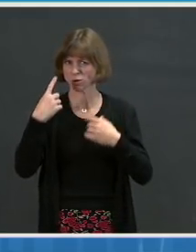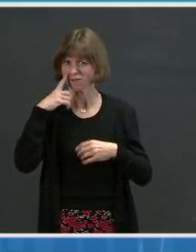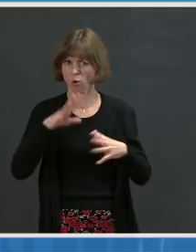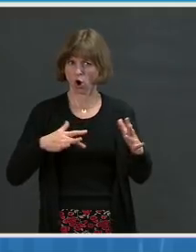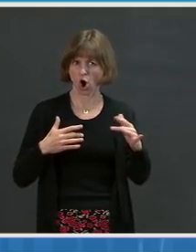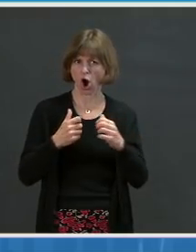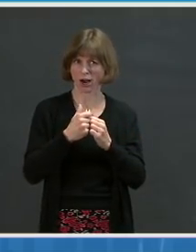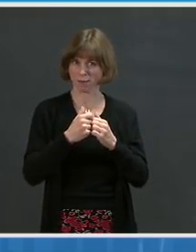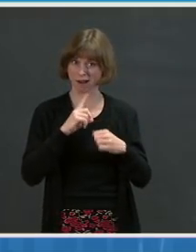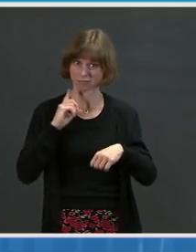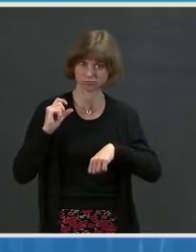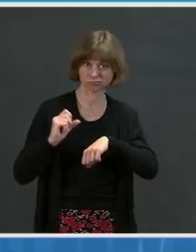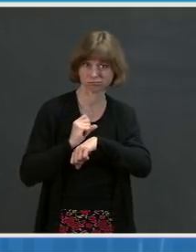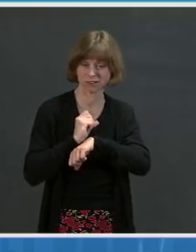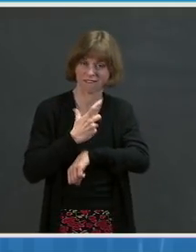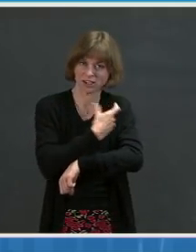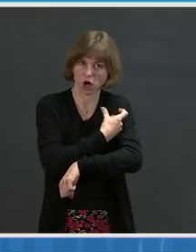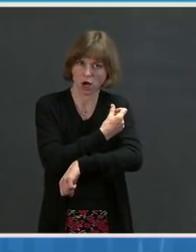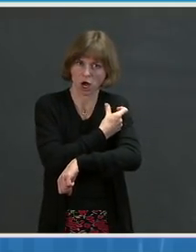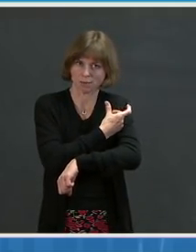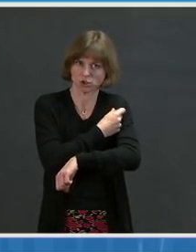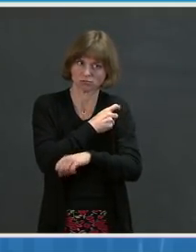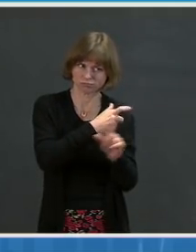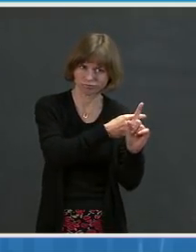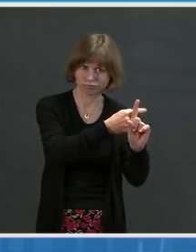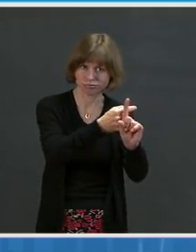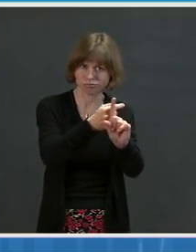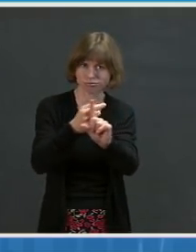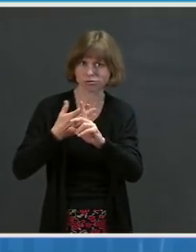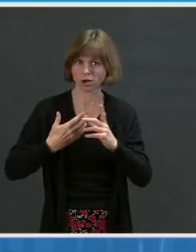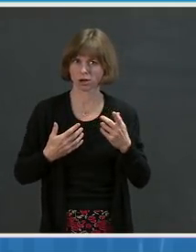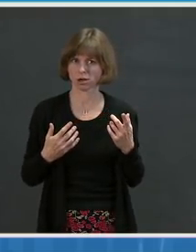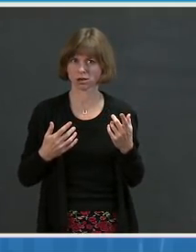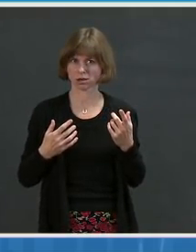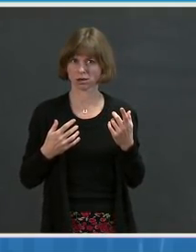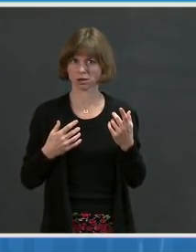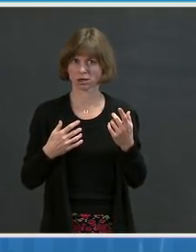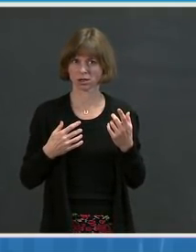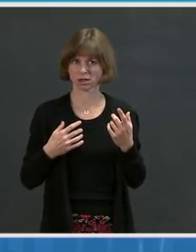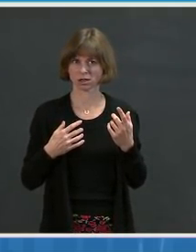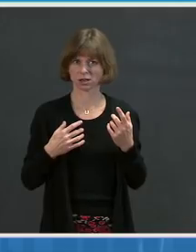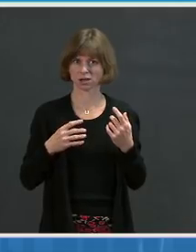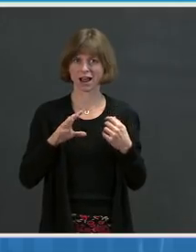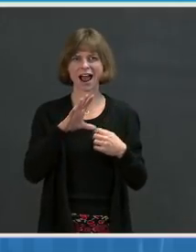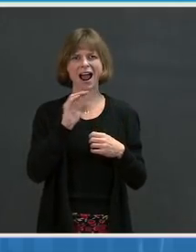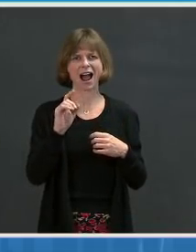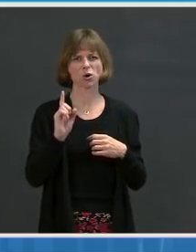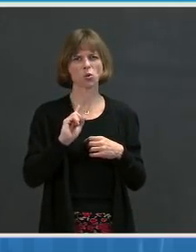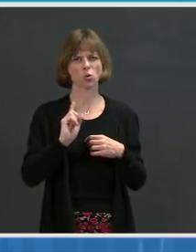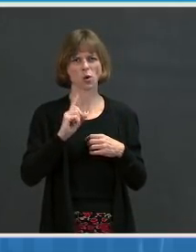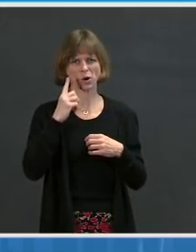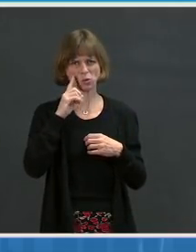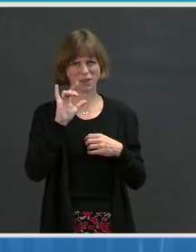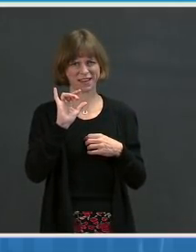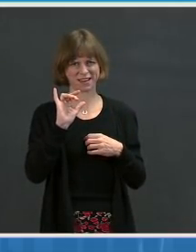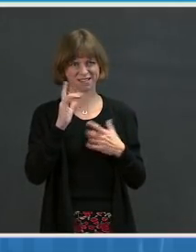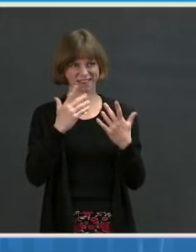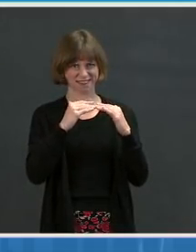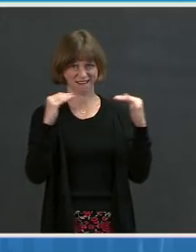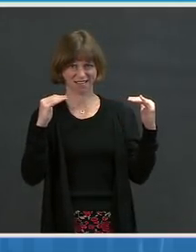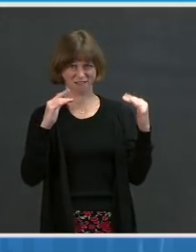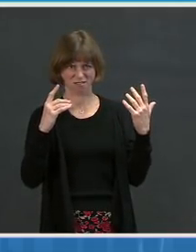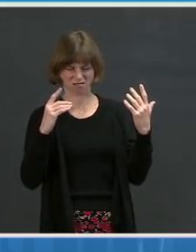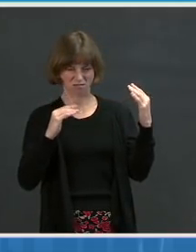on actual shots in arms? And where do you think the level has to be?